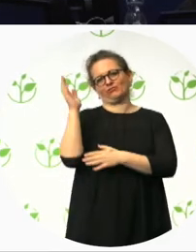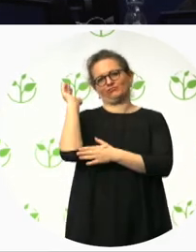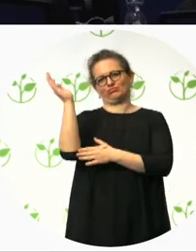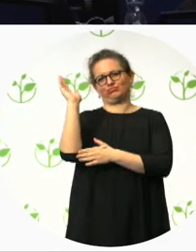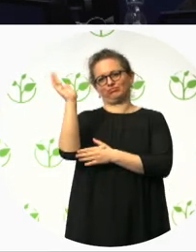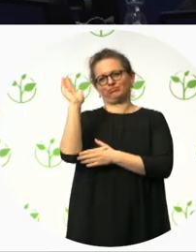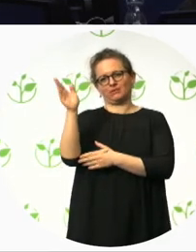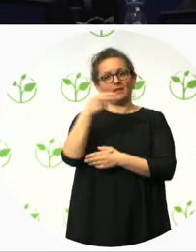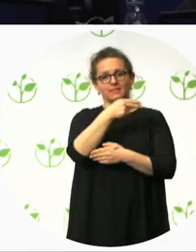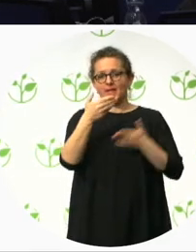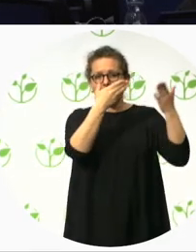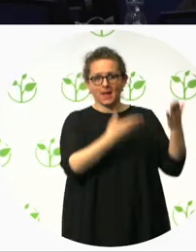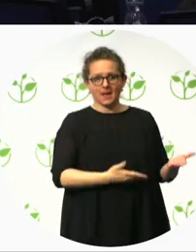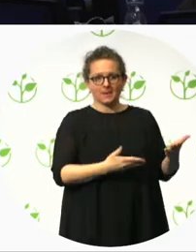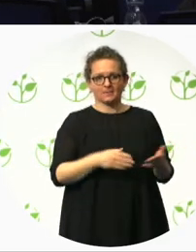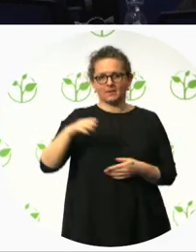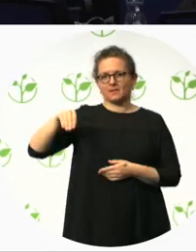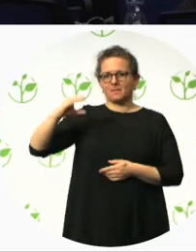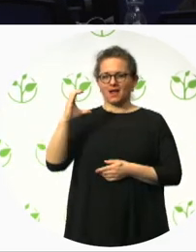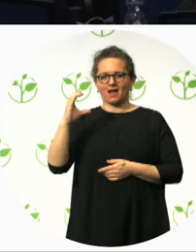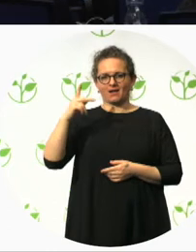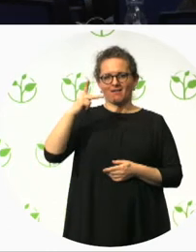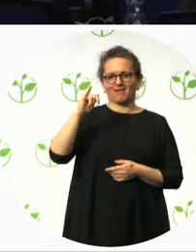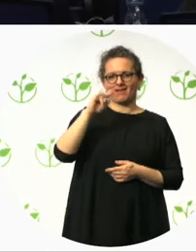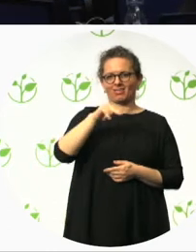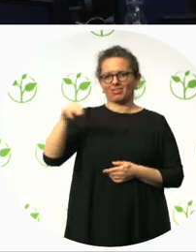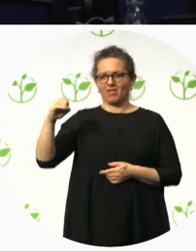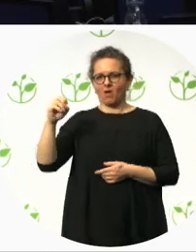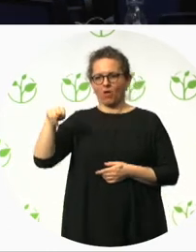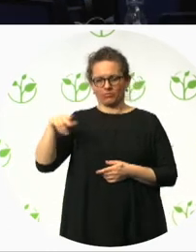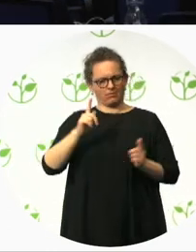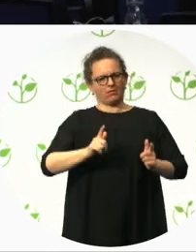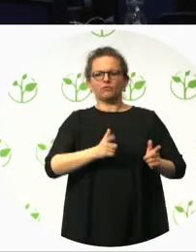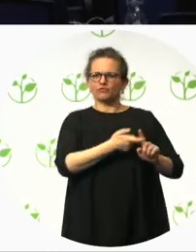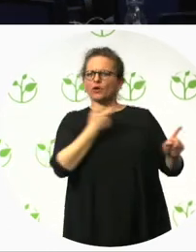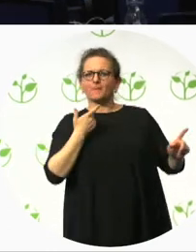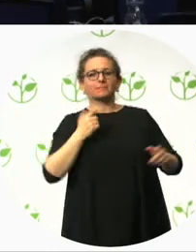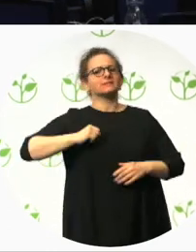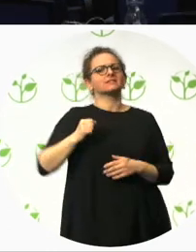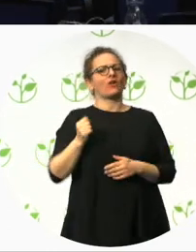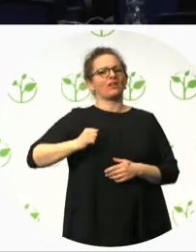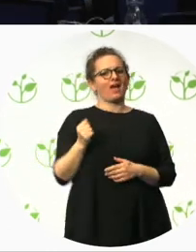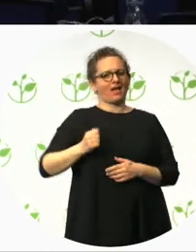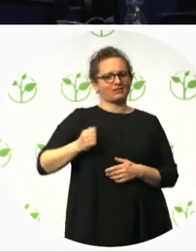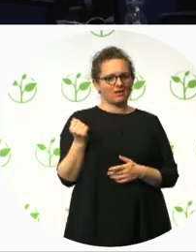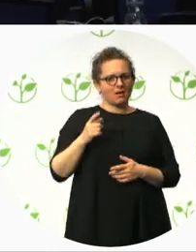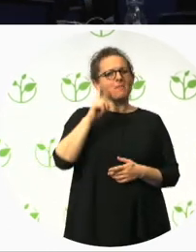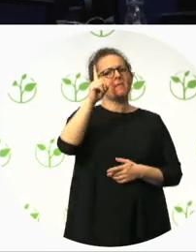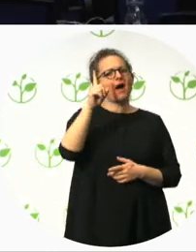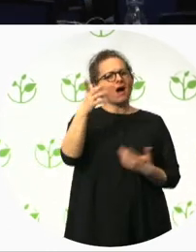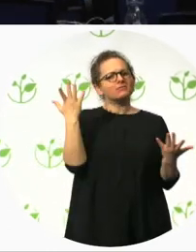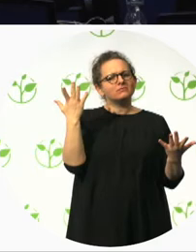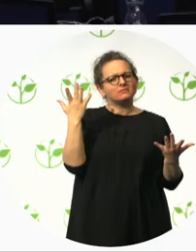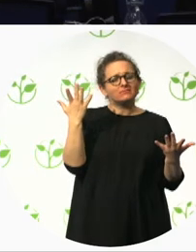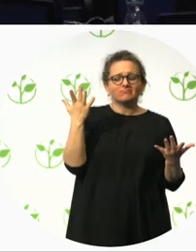important to mention Scotland. Co-founder and director of inclusive design for the Global Disability Innovation Hub, uh, based in